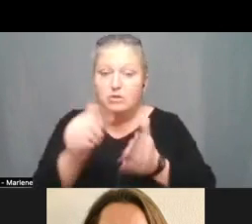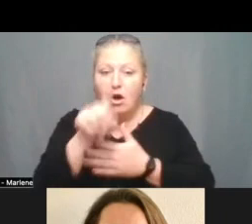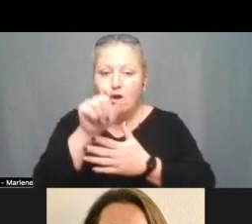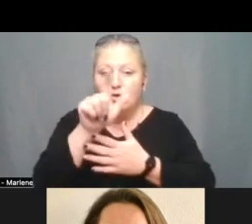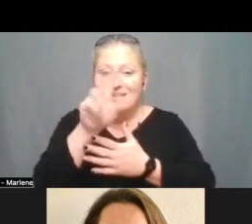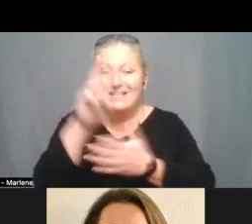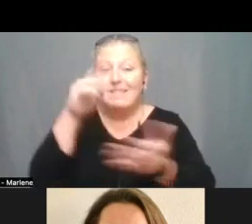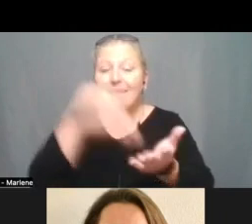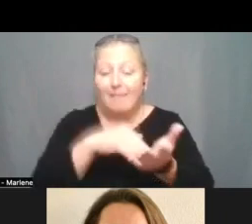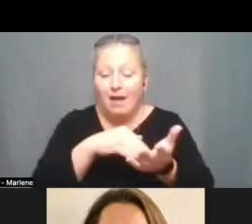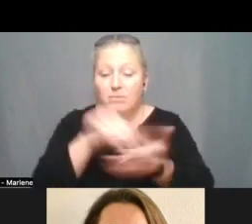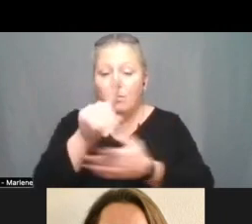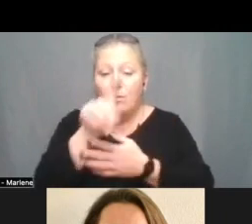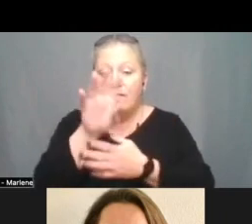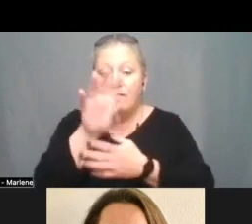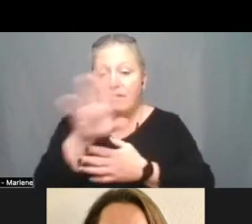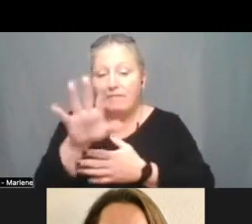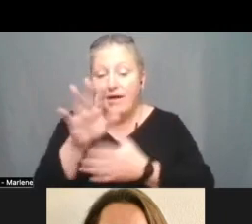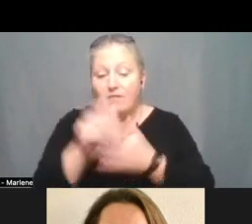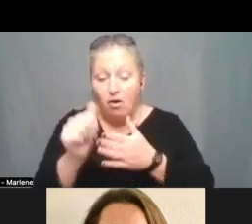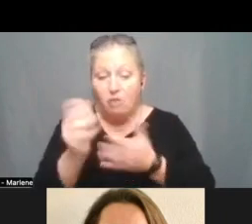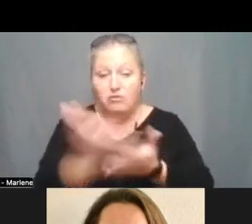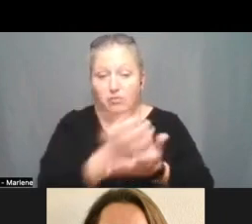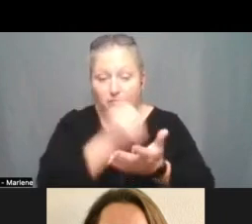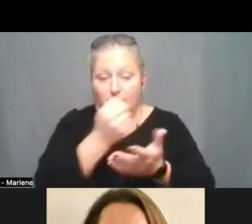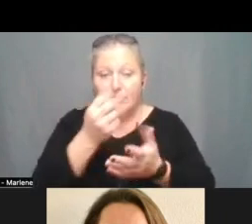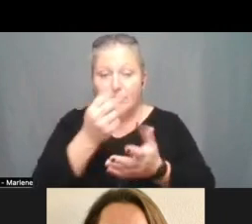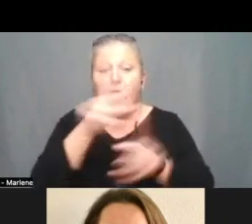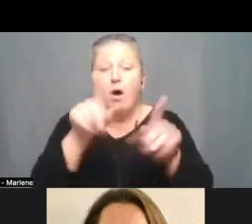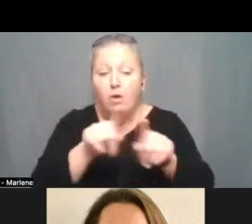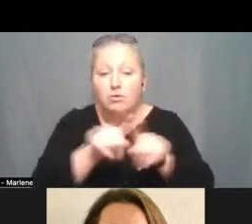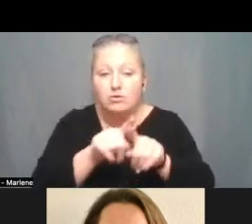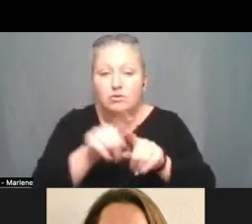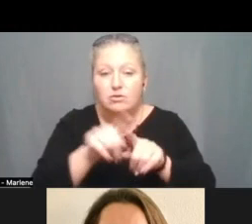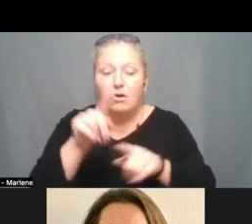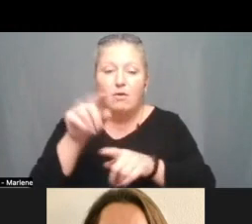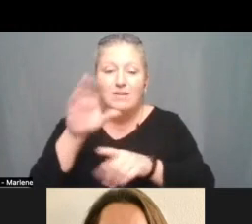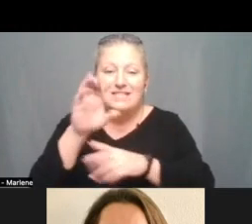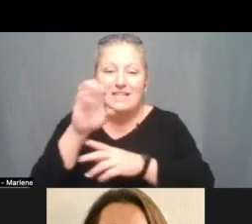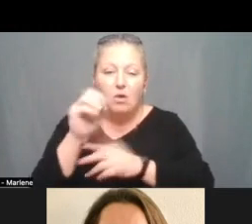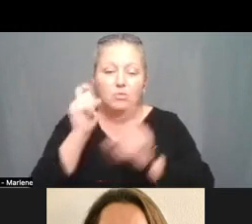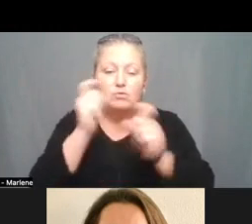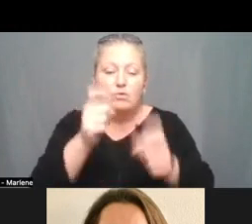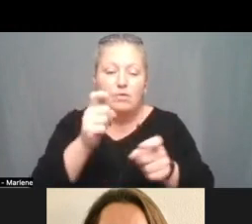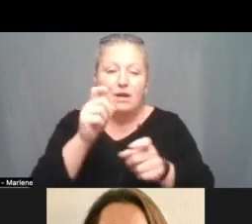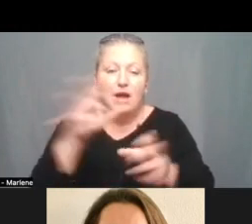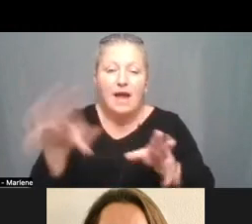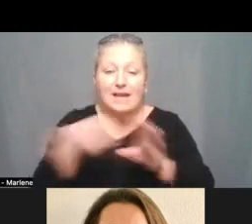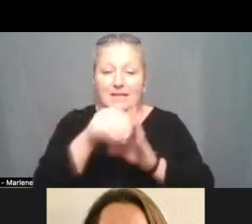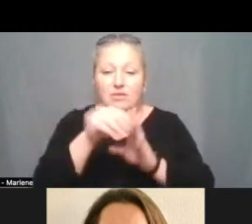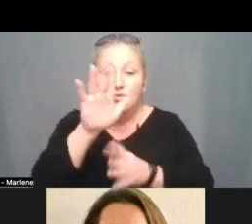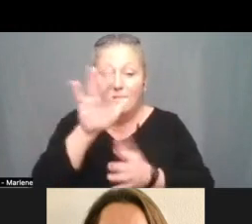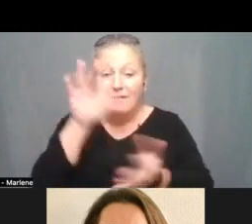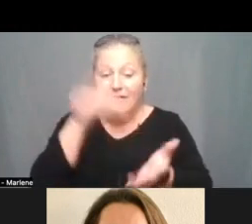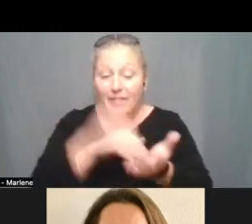,145. In addition to that, ByRisGeeks, their CEO donated an additional $25,000